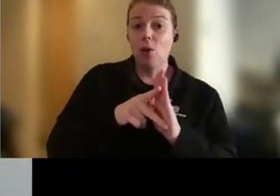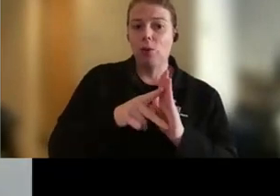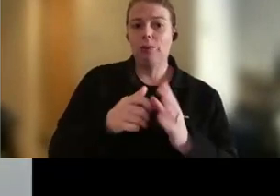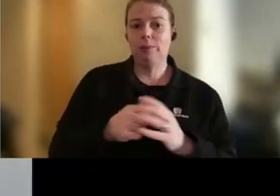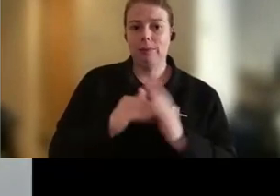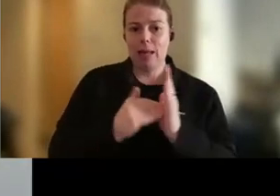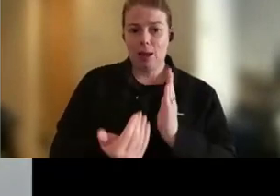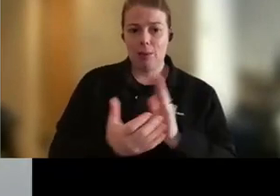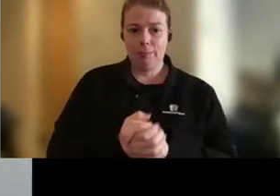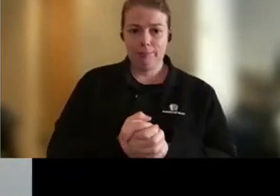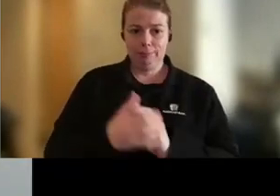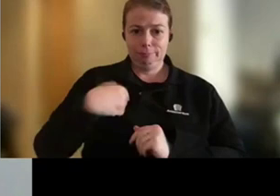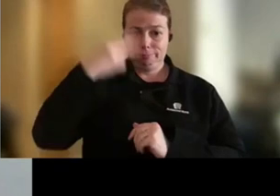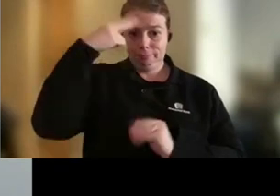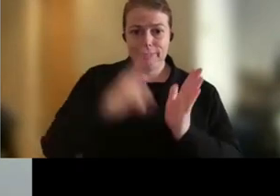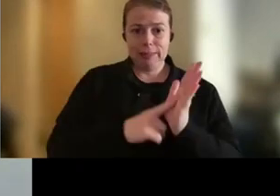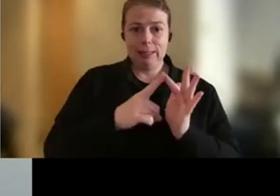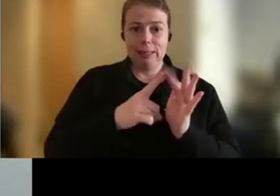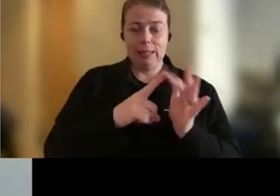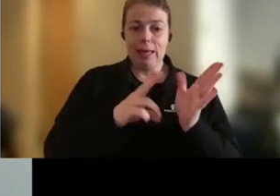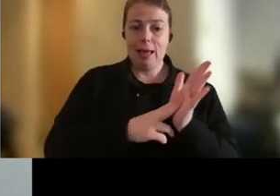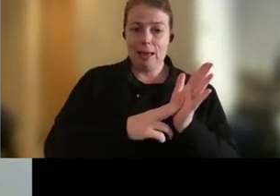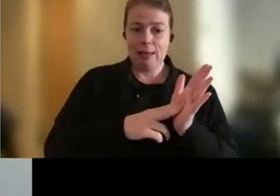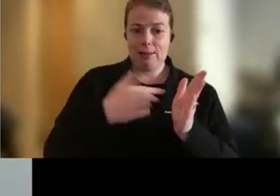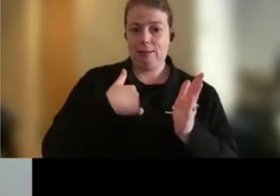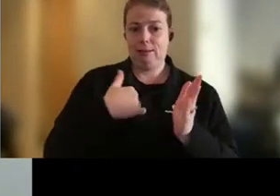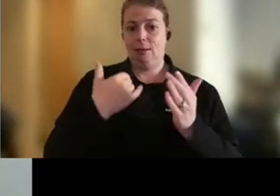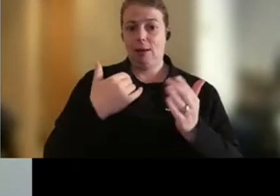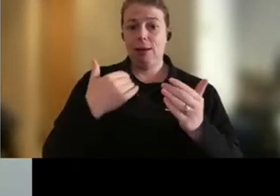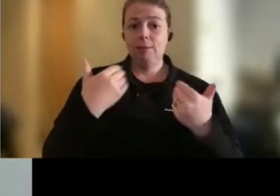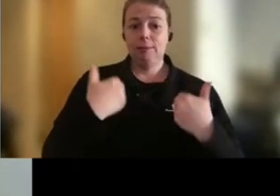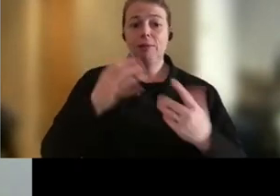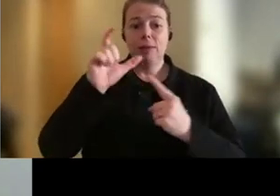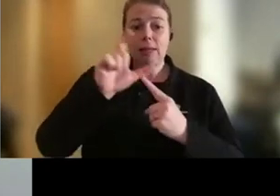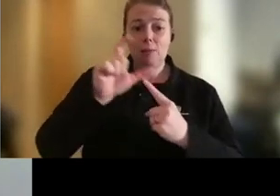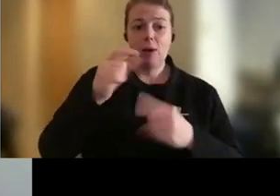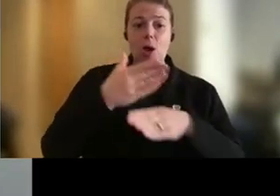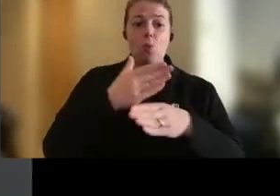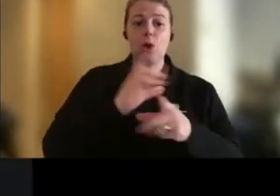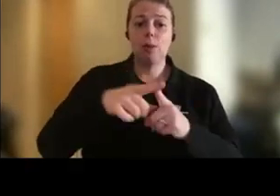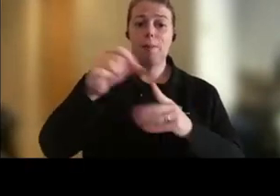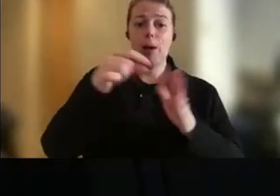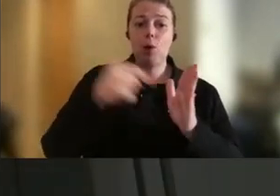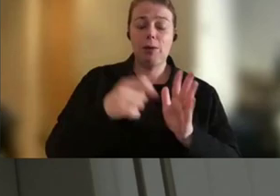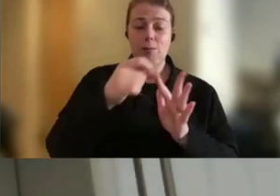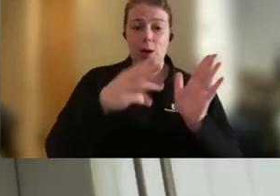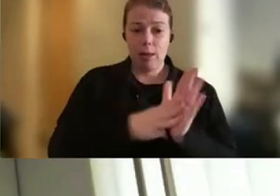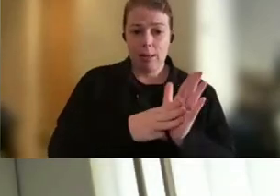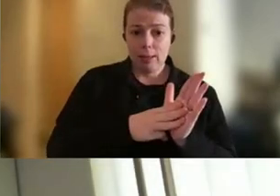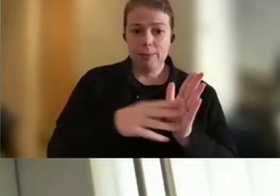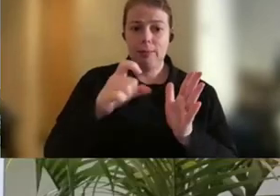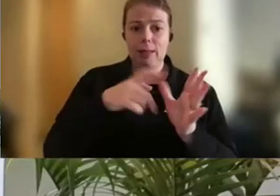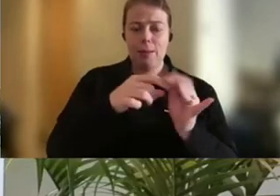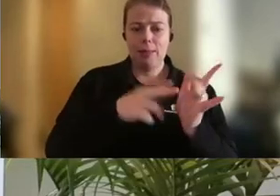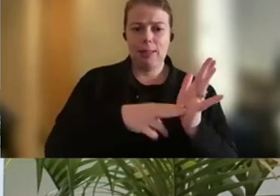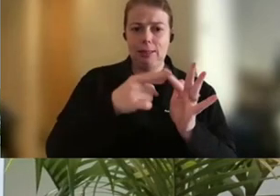My name is Leanne. I'm based in Canberra. I work at the Department of Prime Minister and Cabinet. And this is my story. Hello, my name is